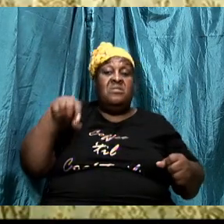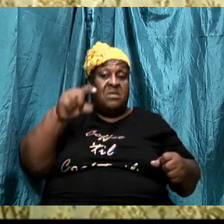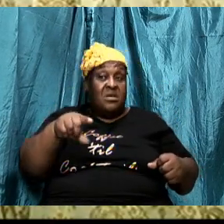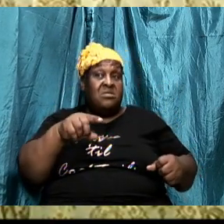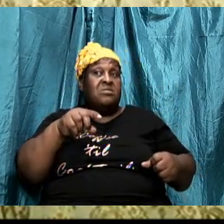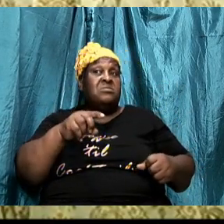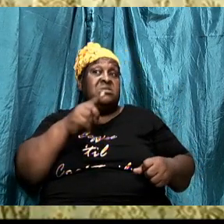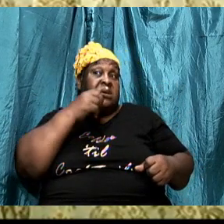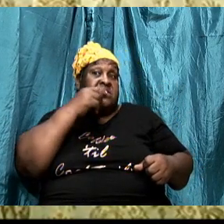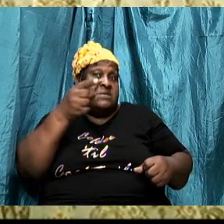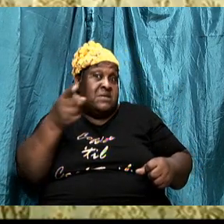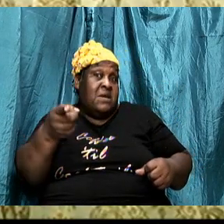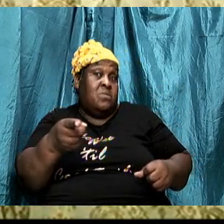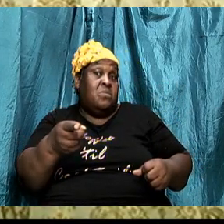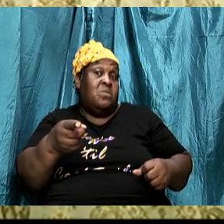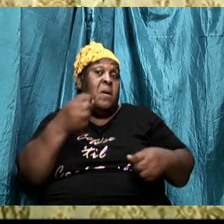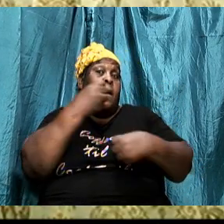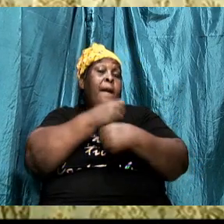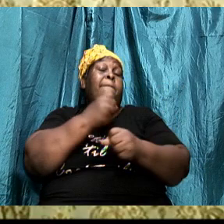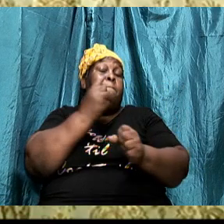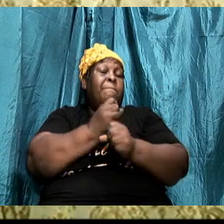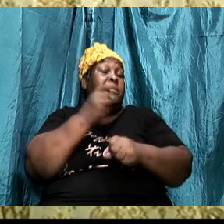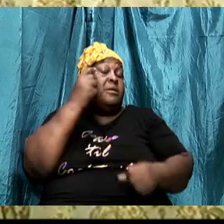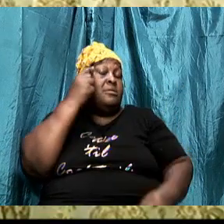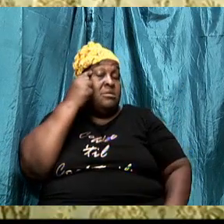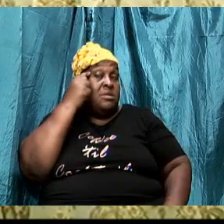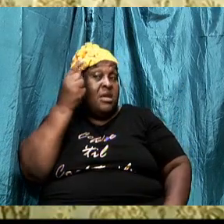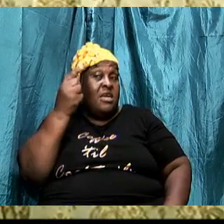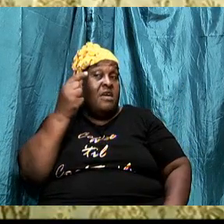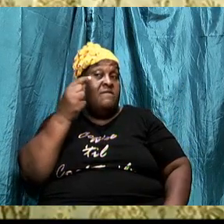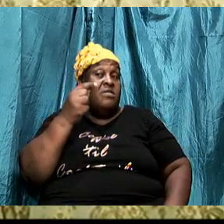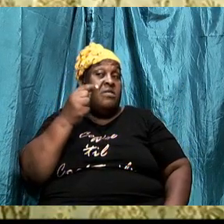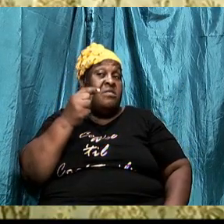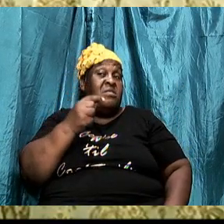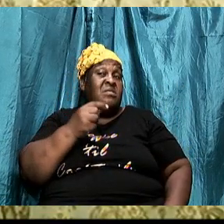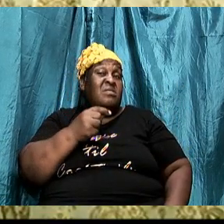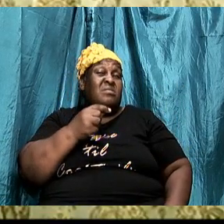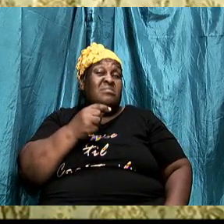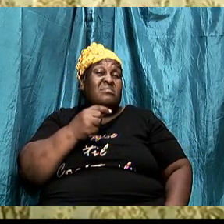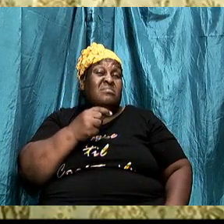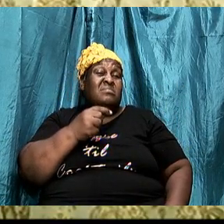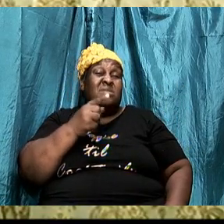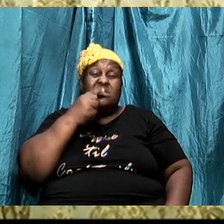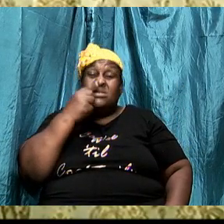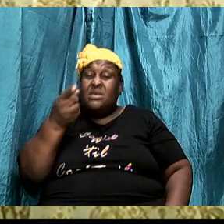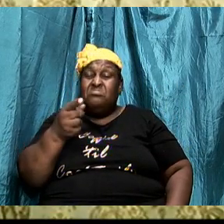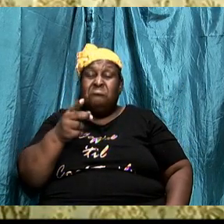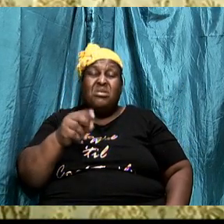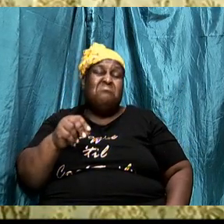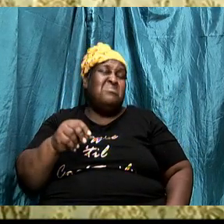to turn his back and say, no, I cannot face the giant.